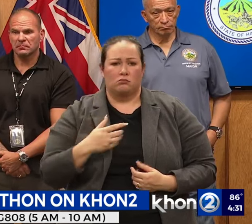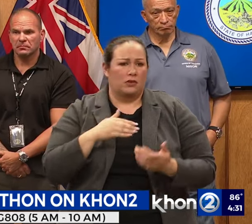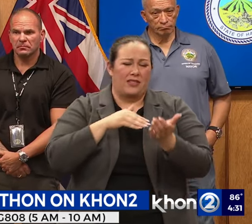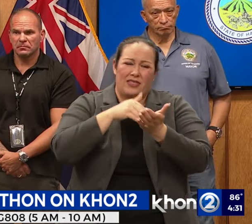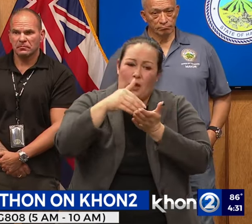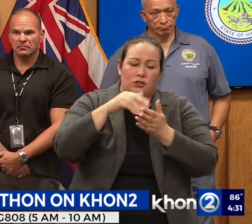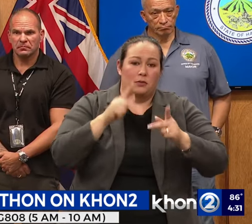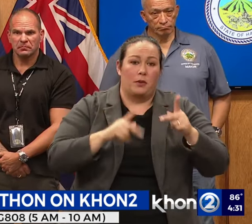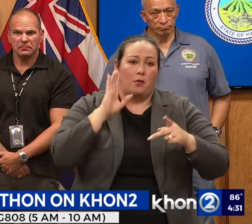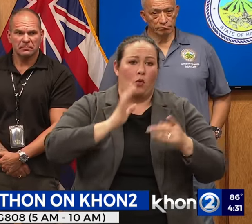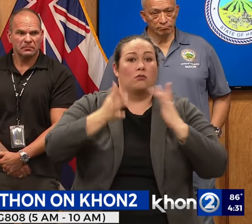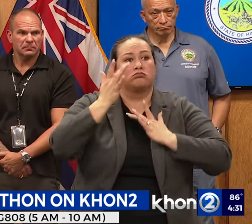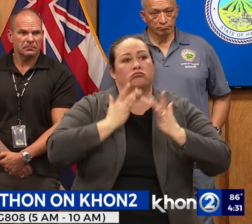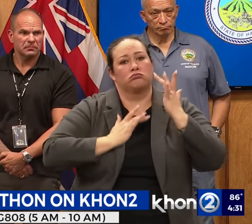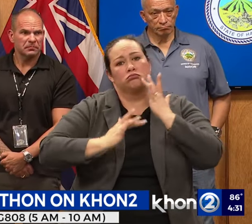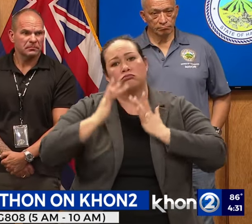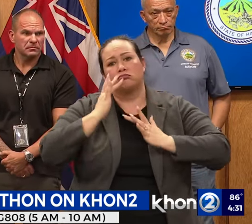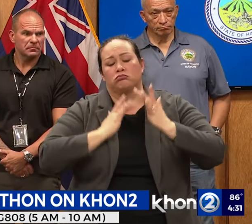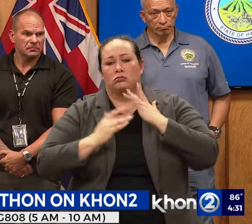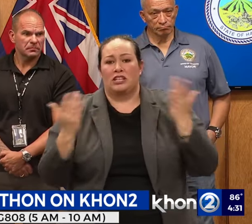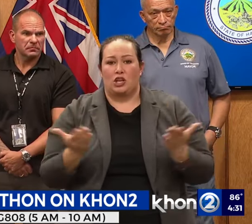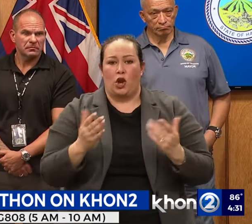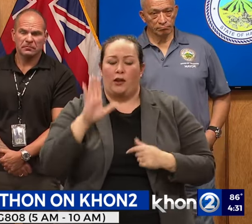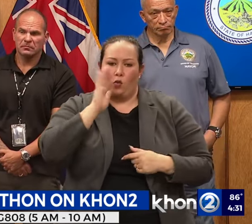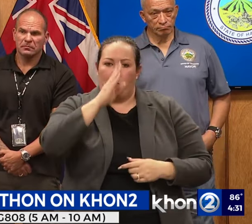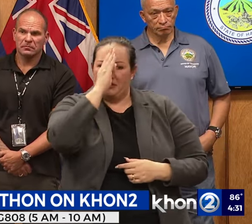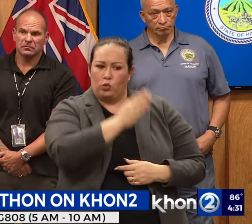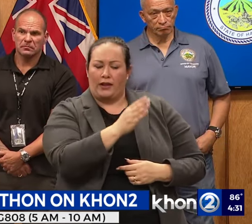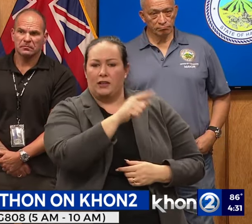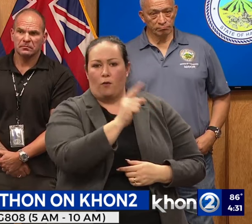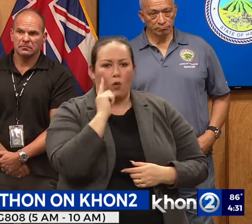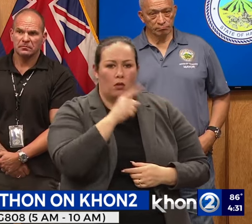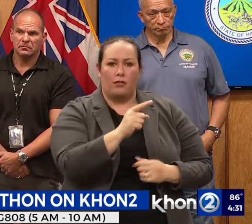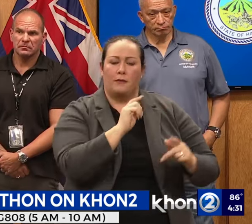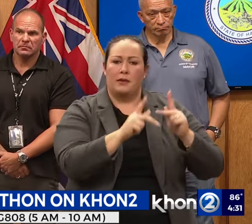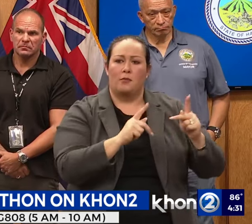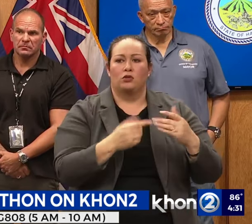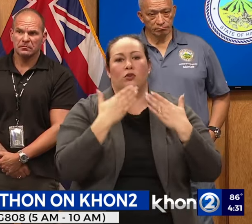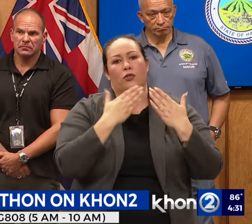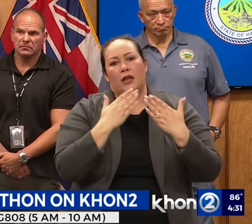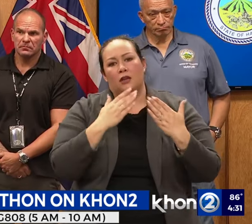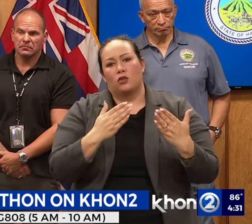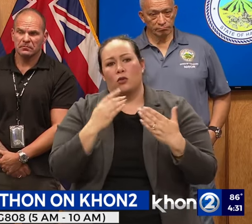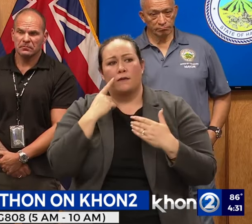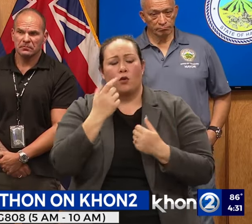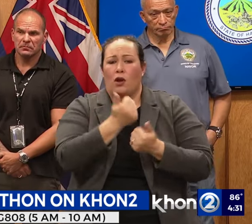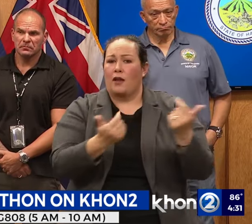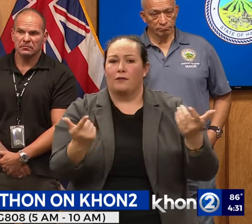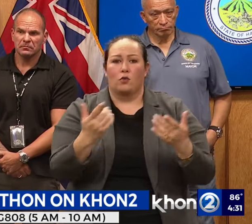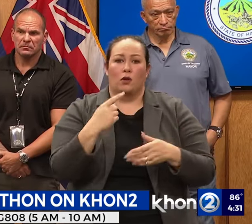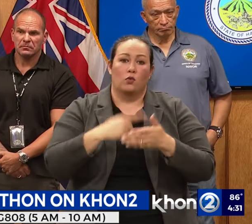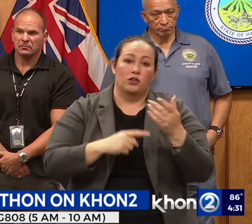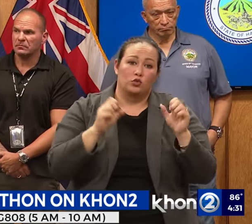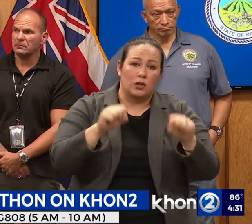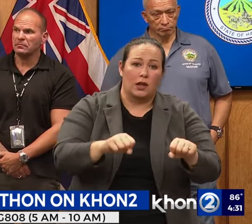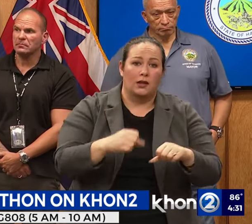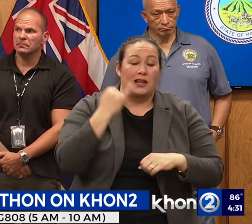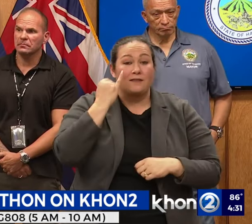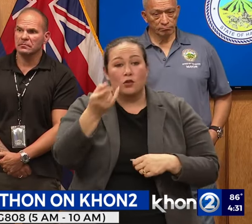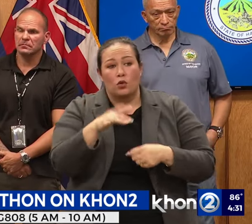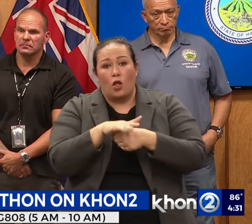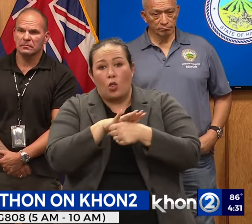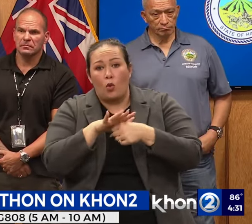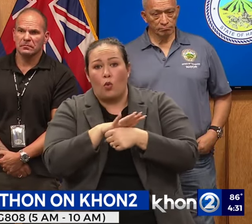county, and that's going to go directly to those people. So thank you to everyone for doing what you can. And if you're a local resident,